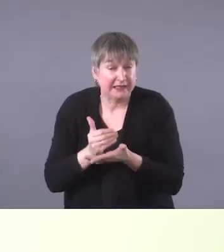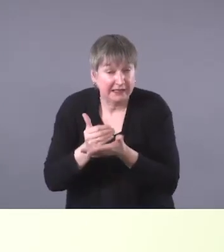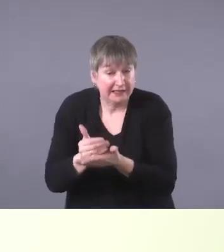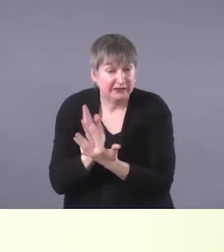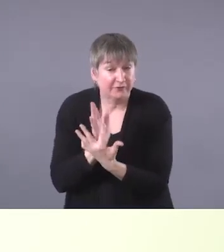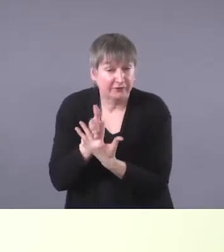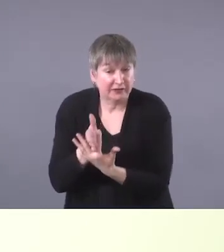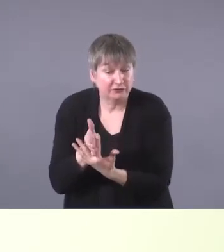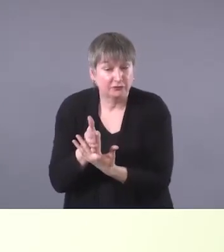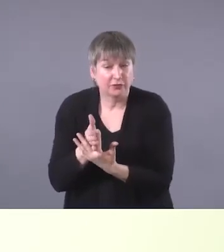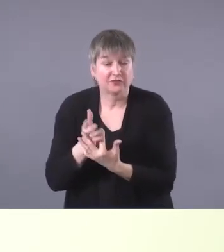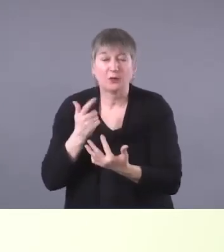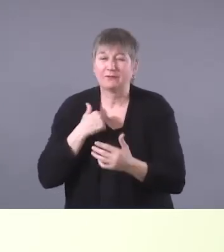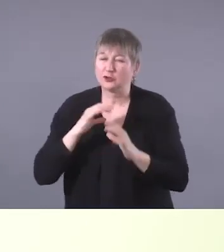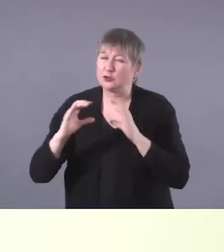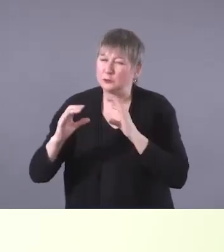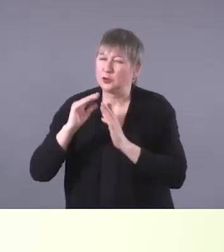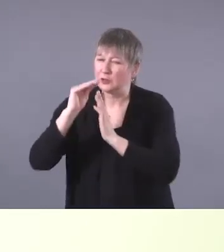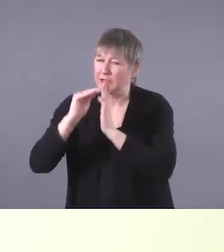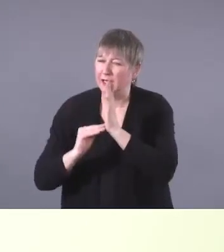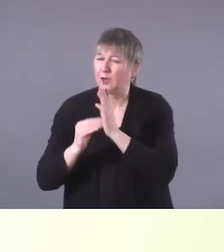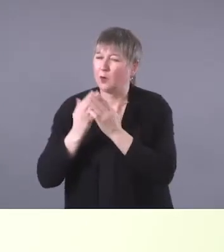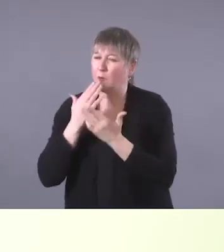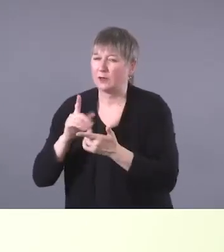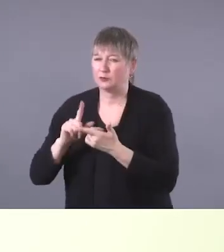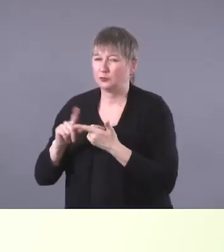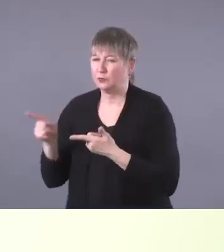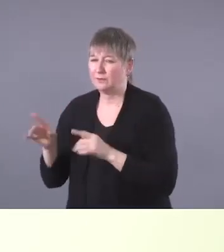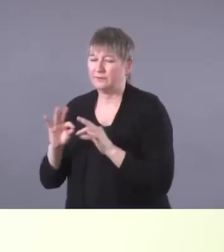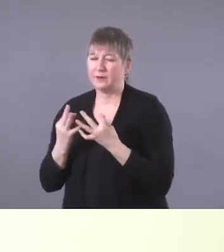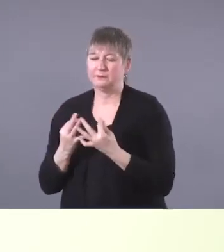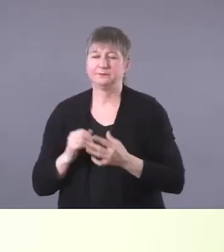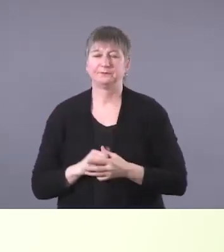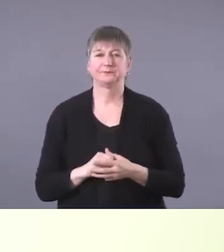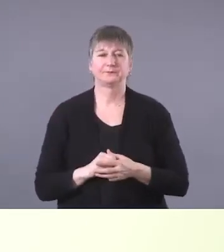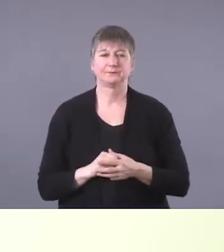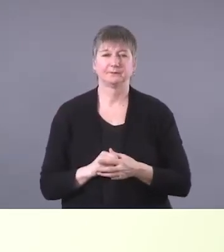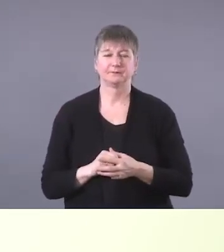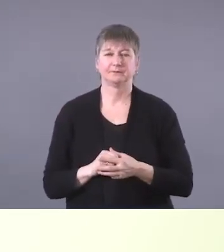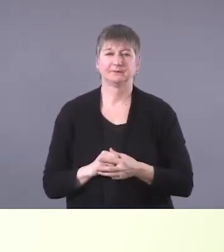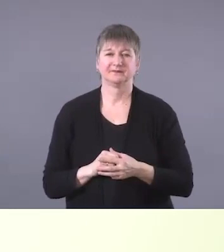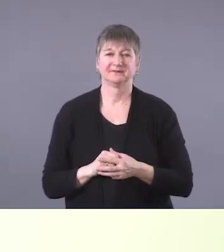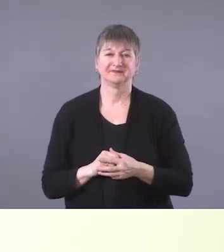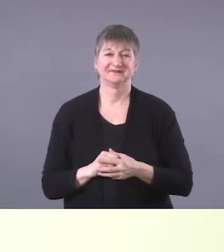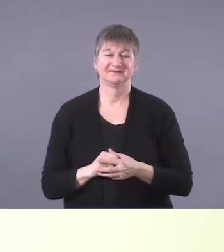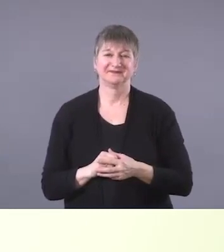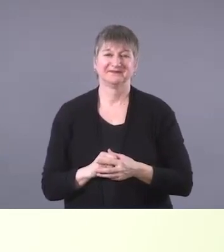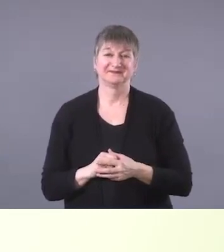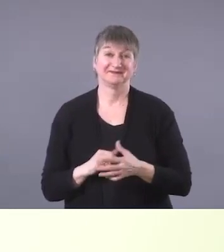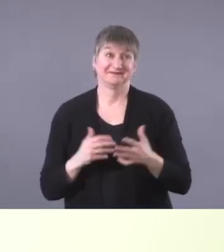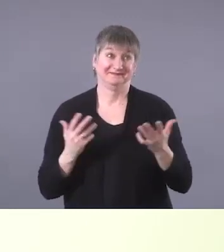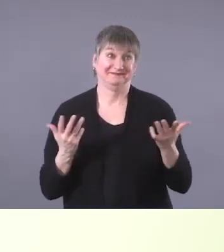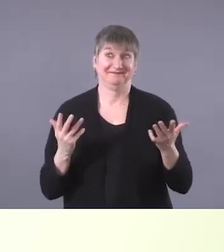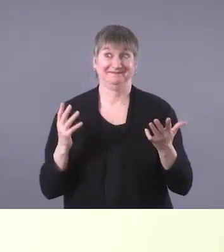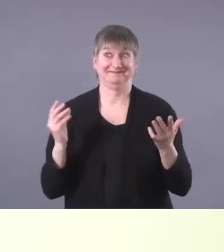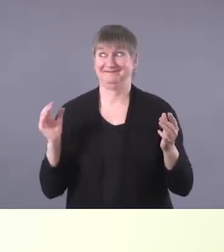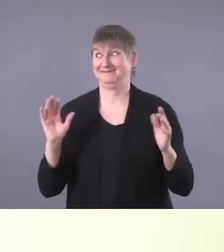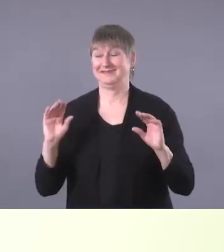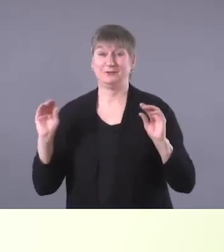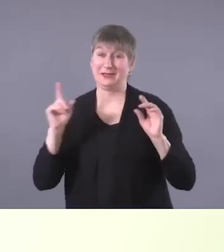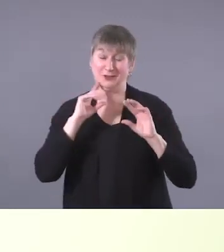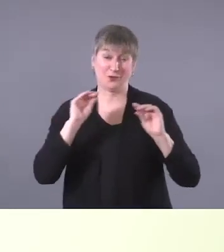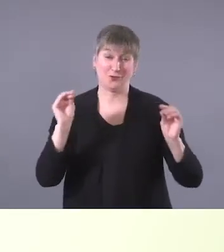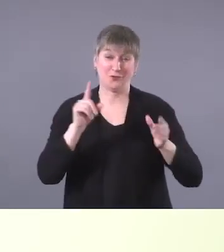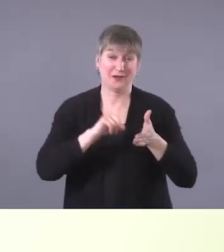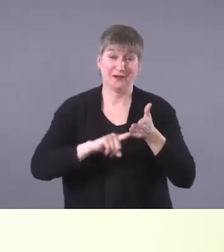that well to, to our, to the families. Um, and there isn't a lot of data and in some cases, any data regarding the